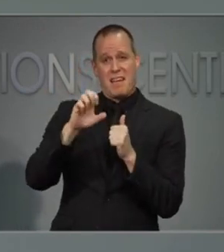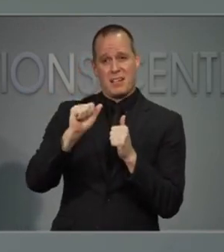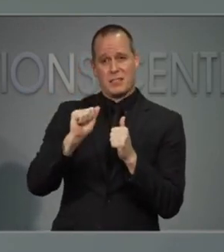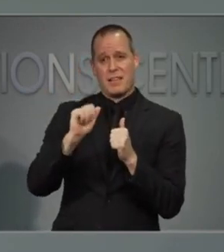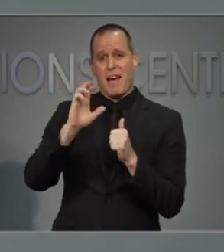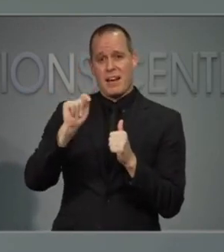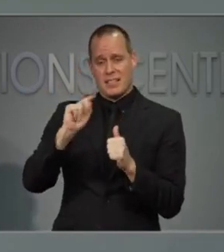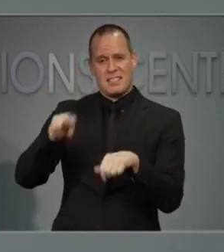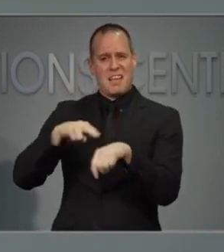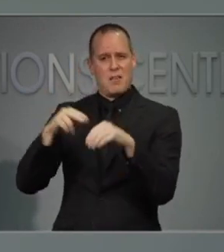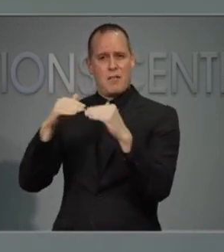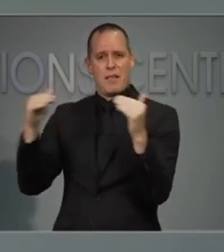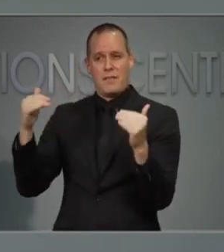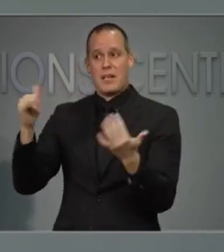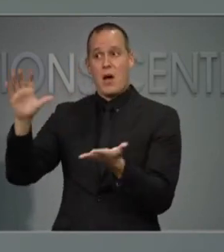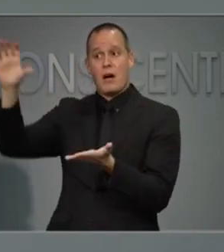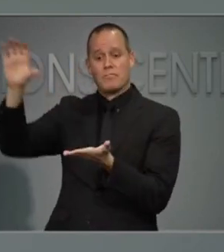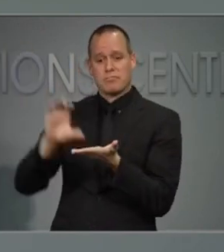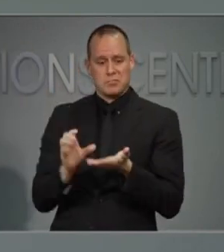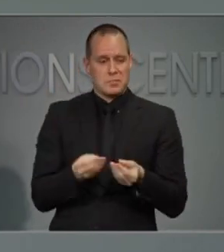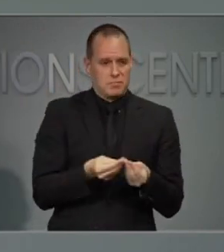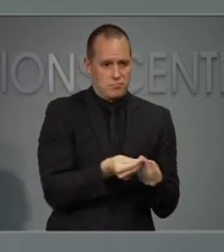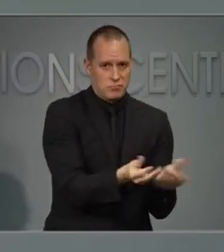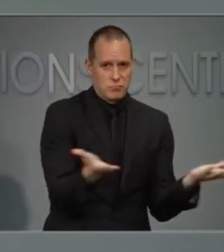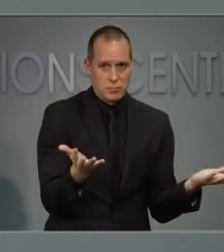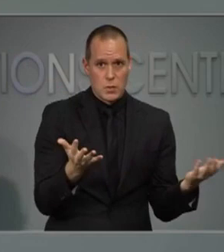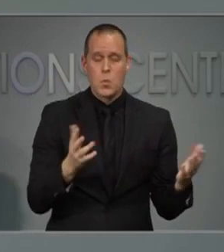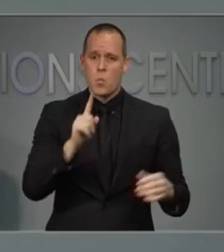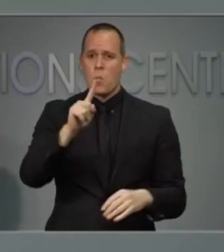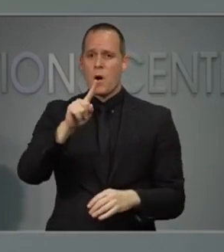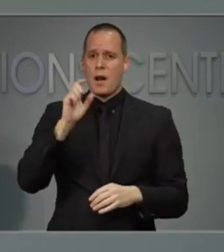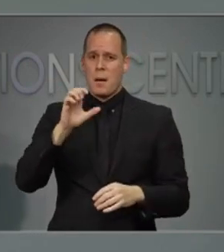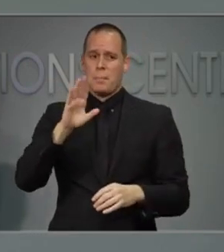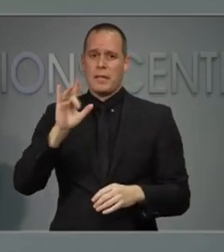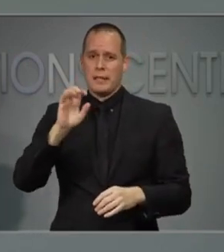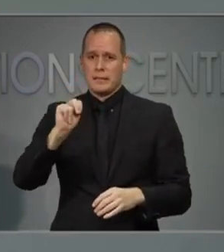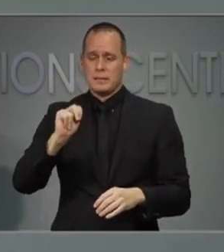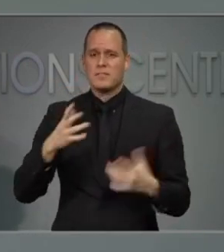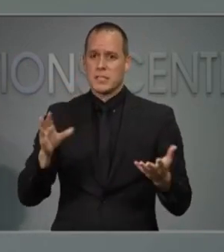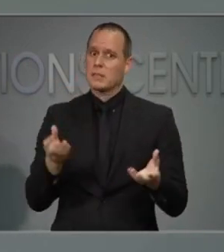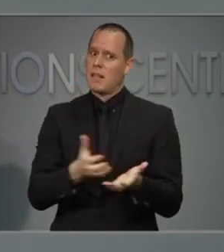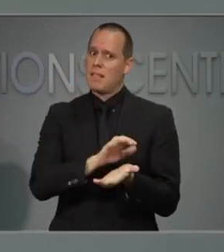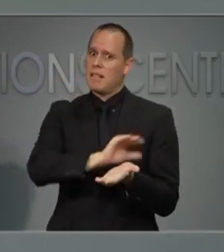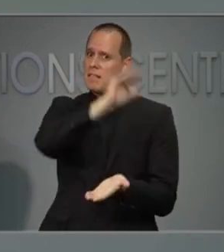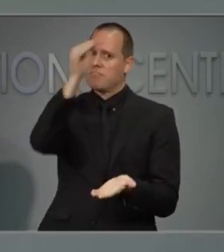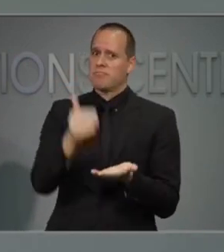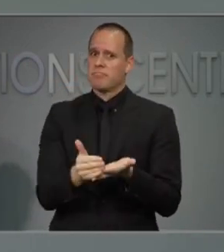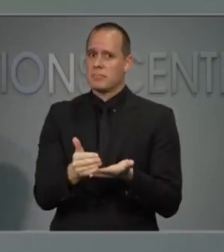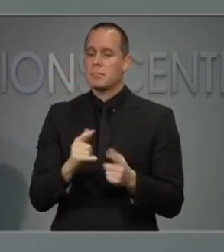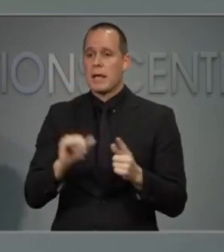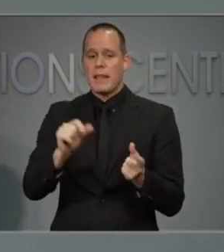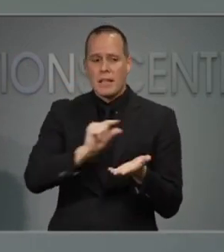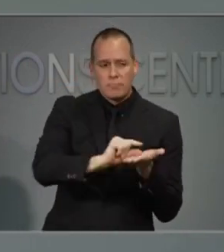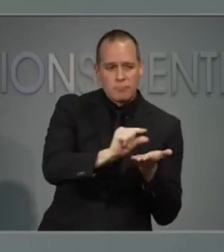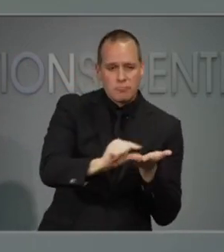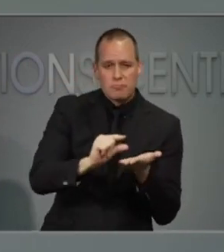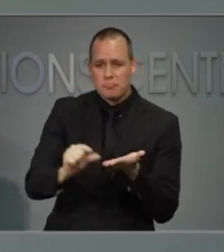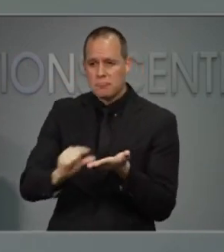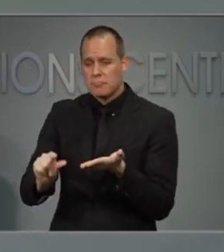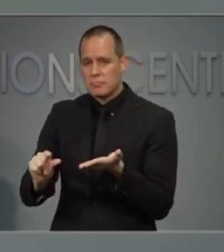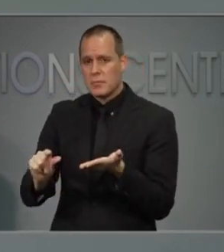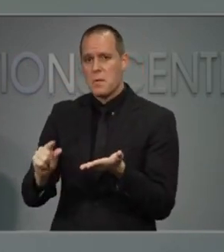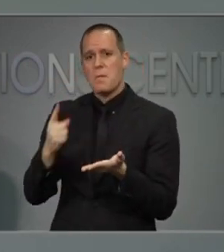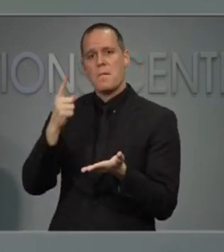relief fund has now been allocated. A lot of money. But it was divided up in a way that greatly advantaged